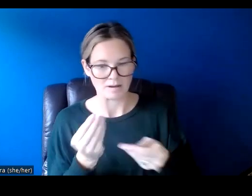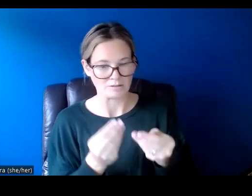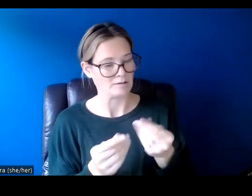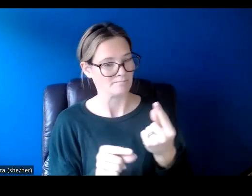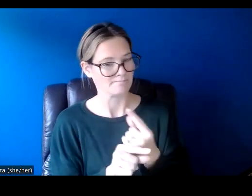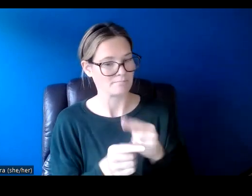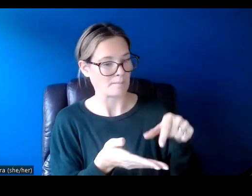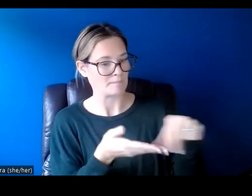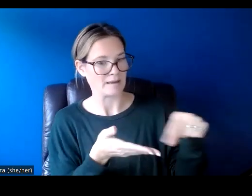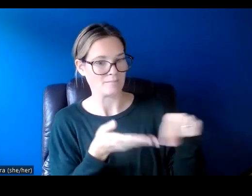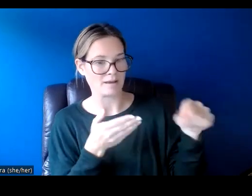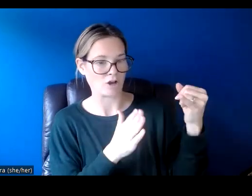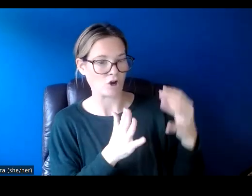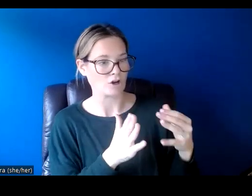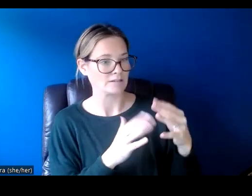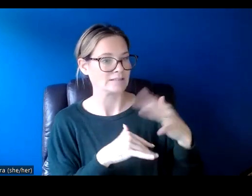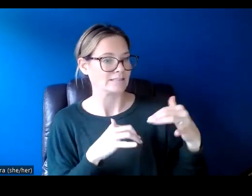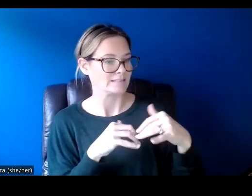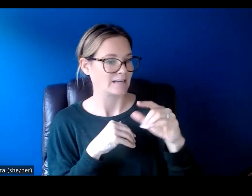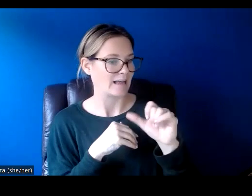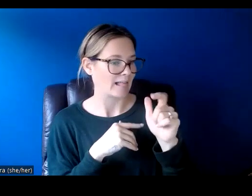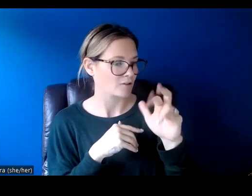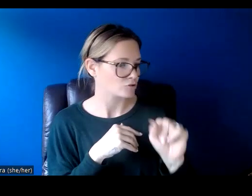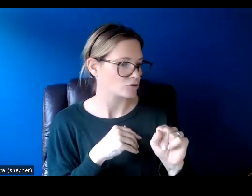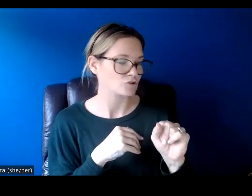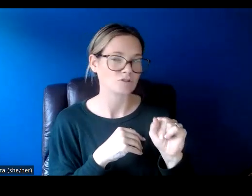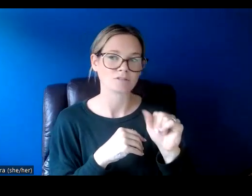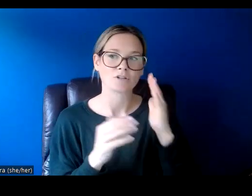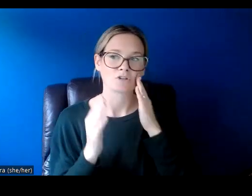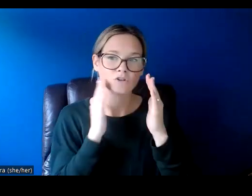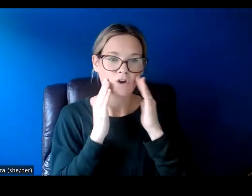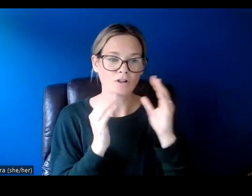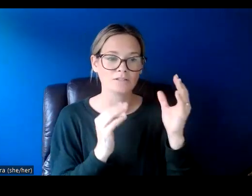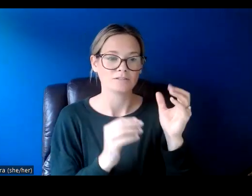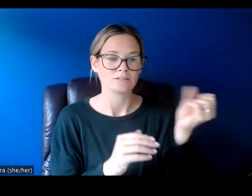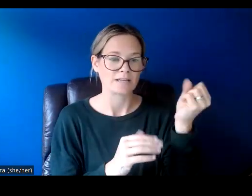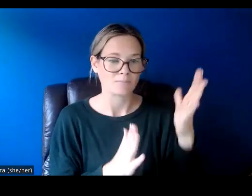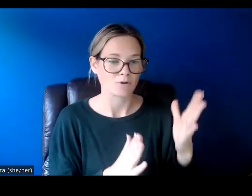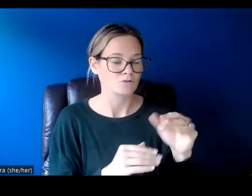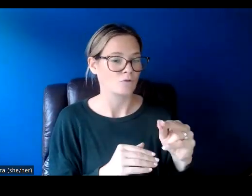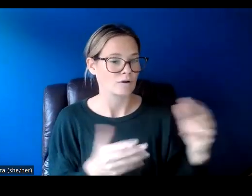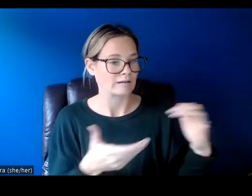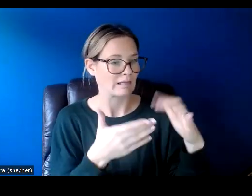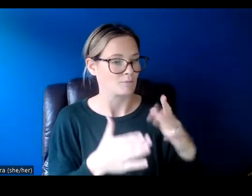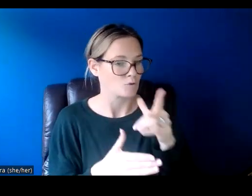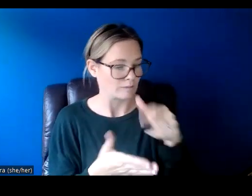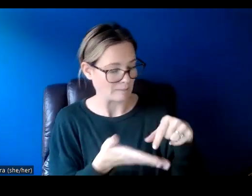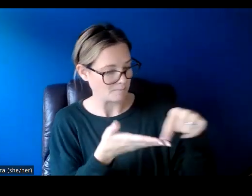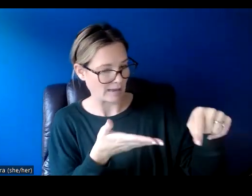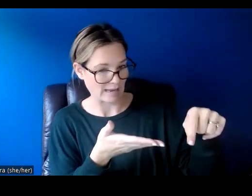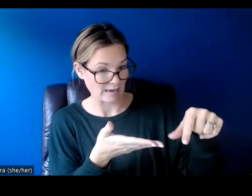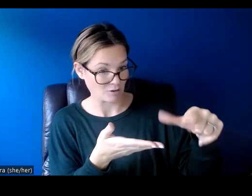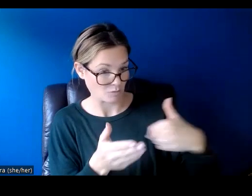pay artists, Indigenous elders or knowledge keepers and collaborators, anyone you're working with who needs to be